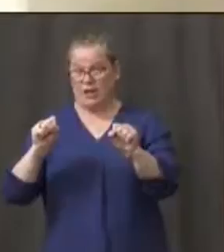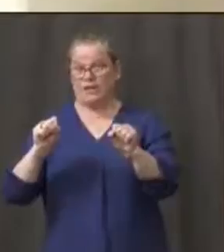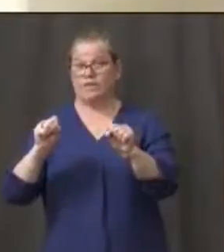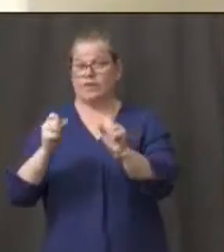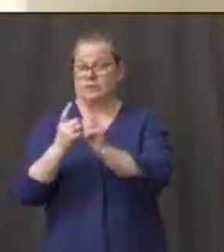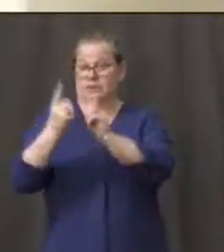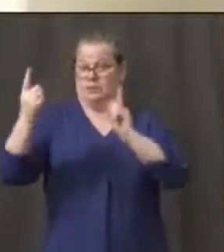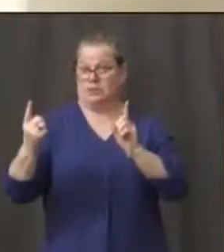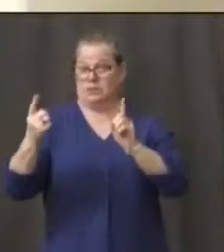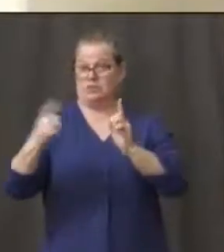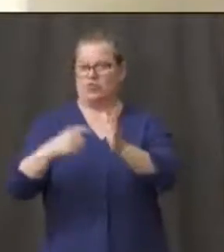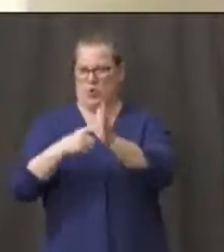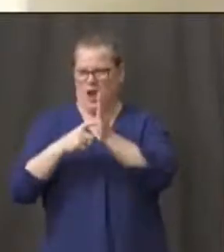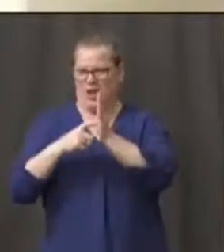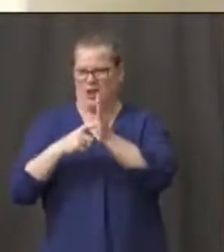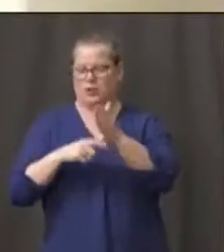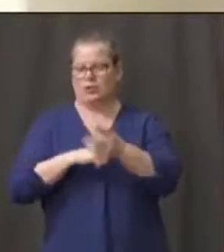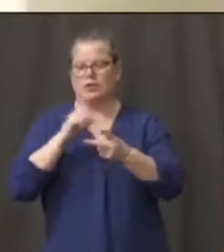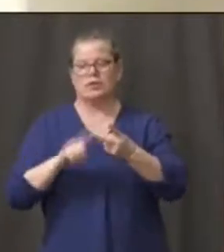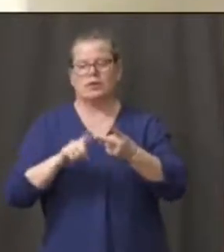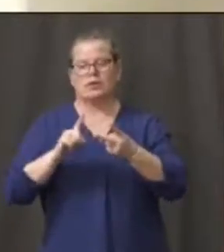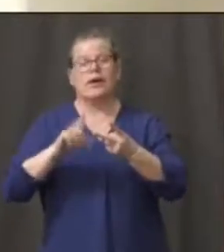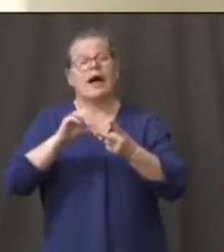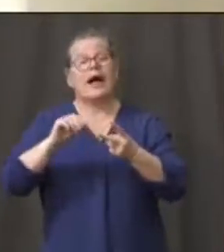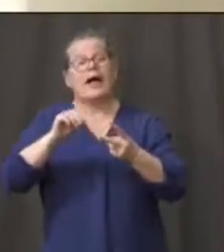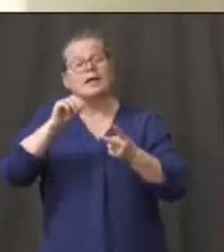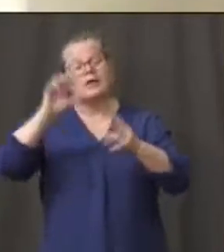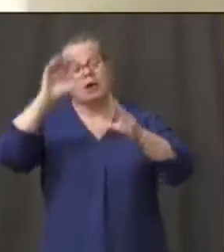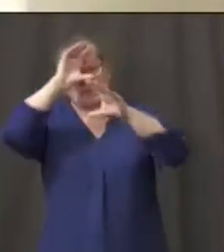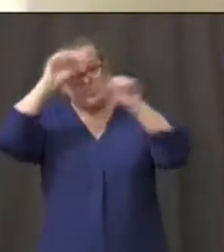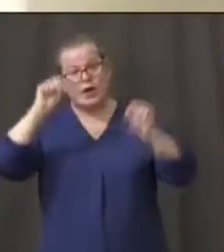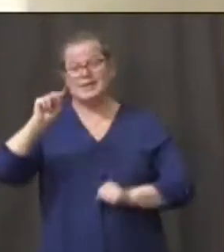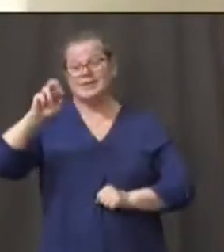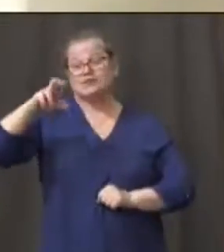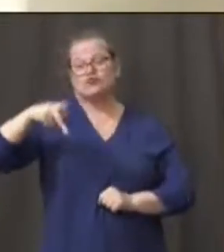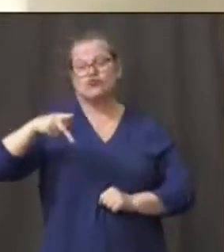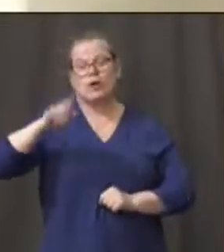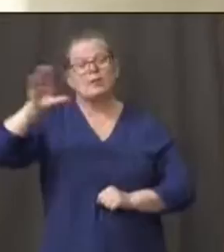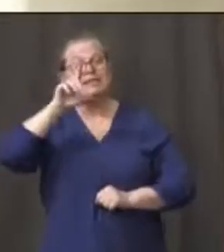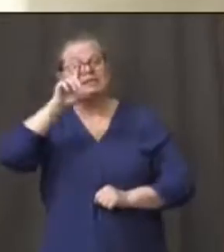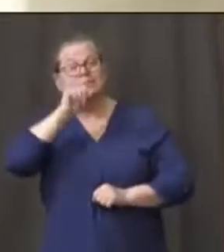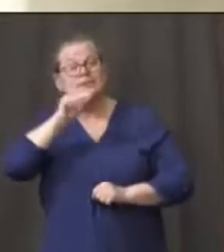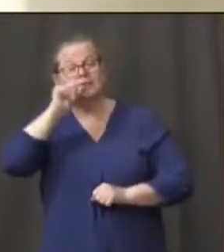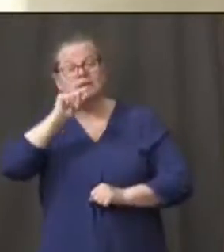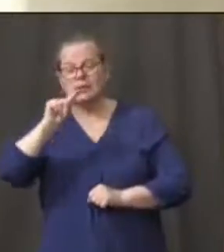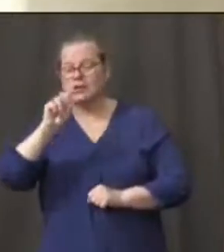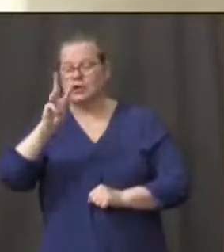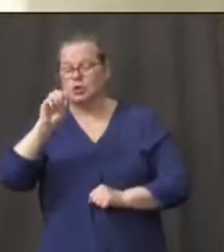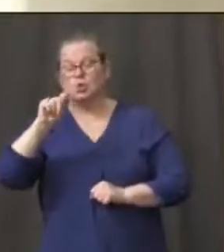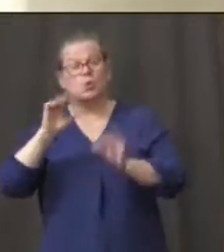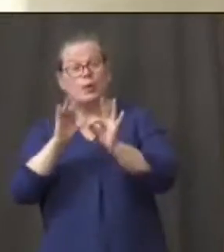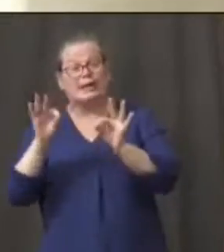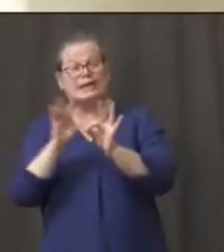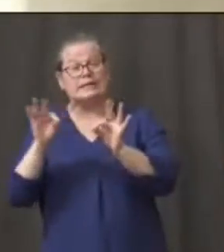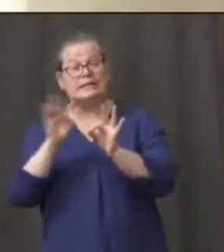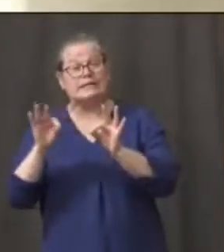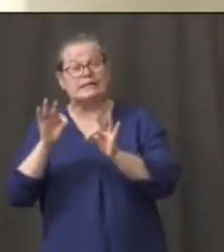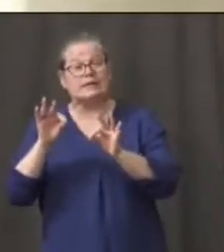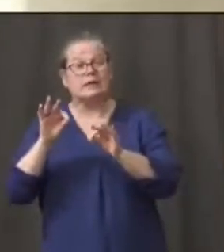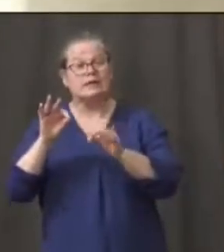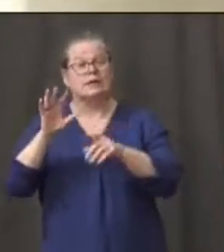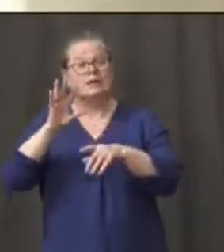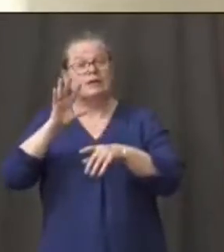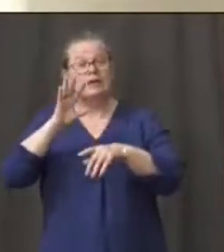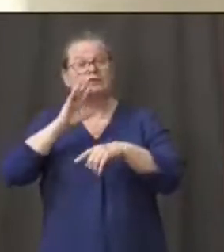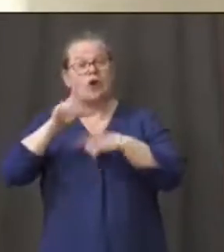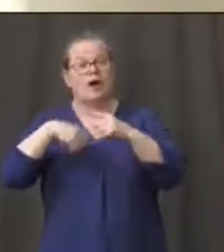opinion on the series of tweets that President Trump posted this morning criticizing the new coalition formed by the seven